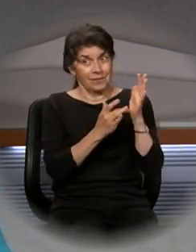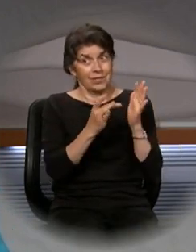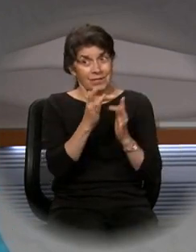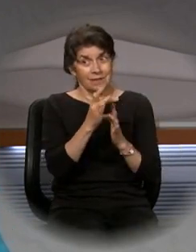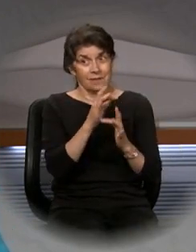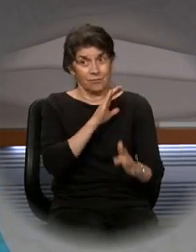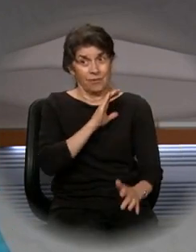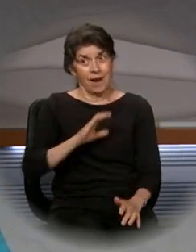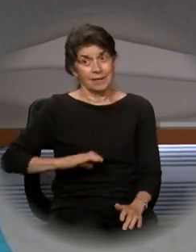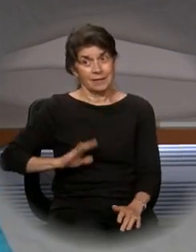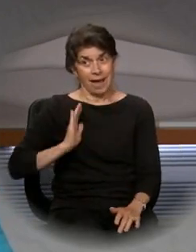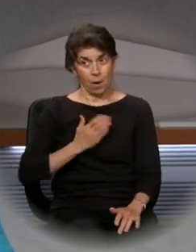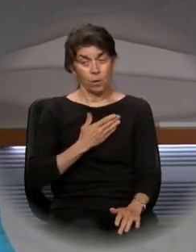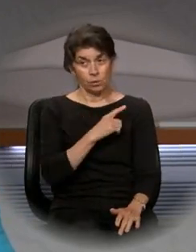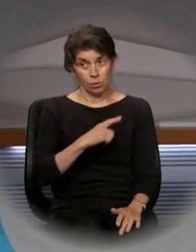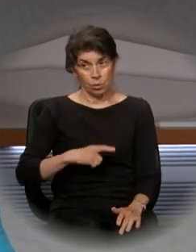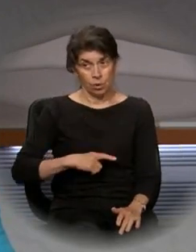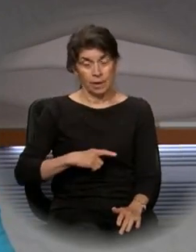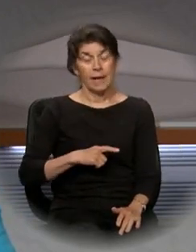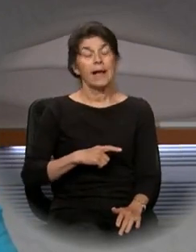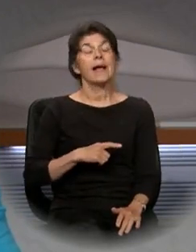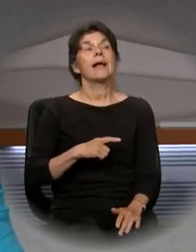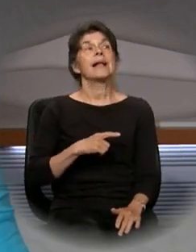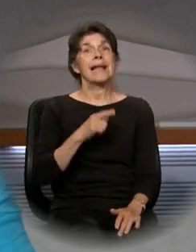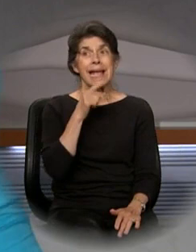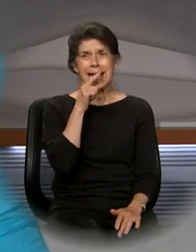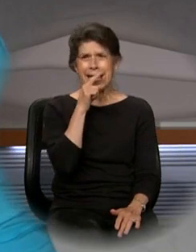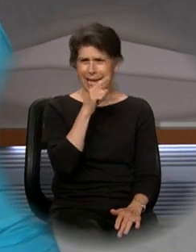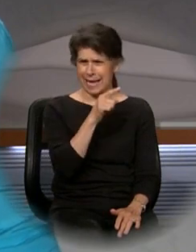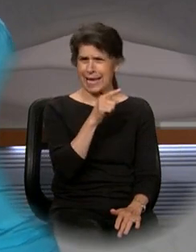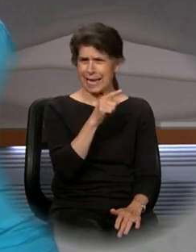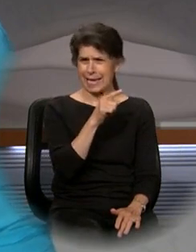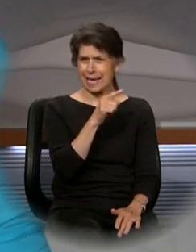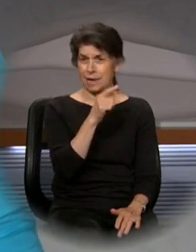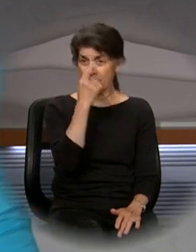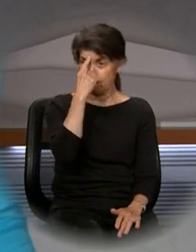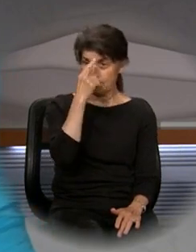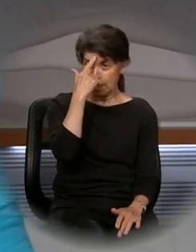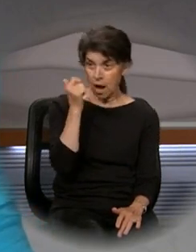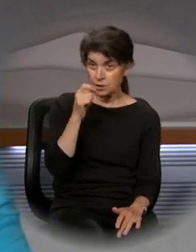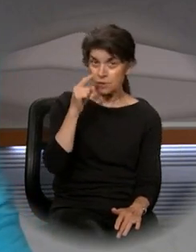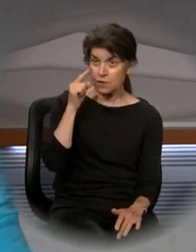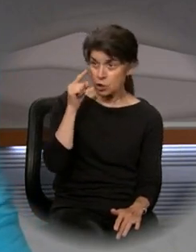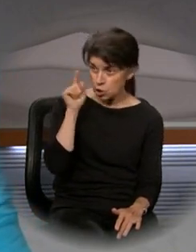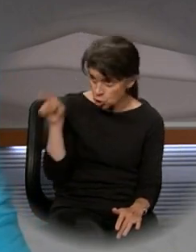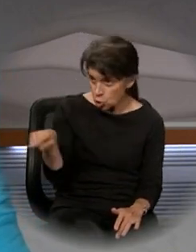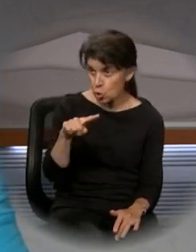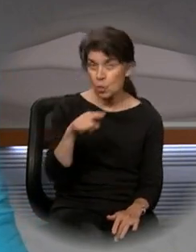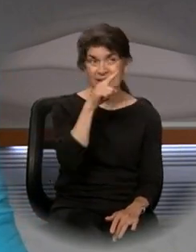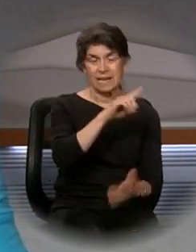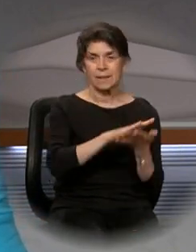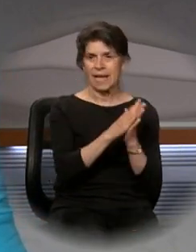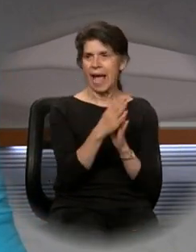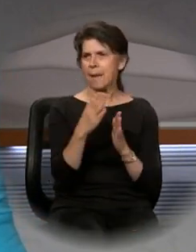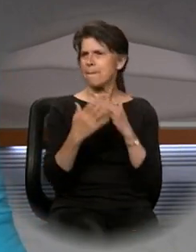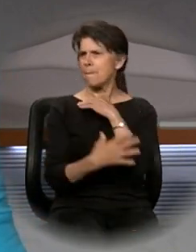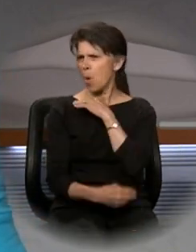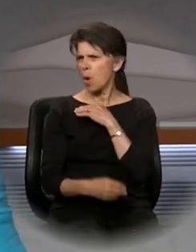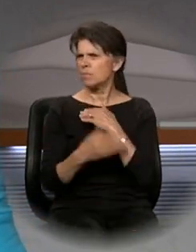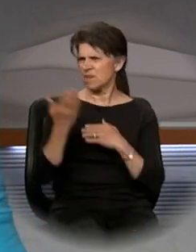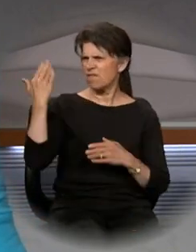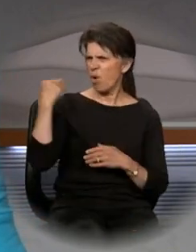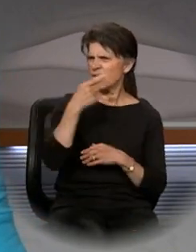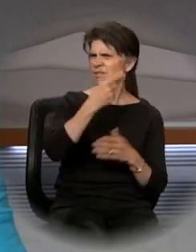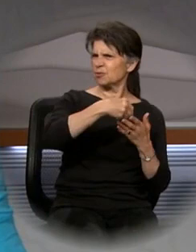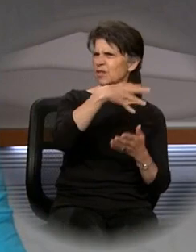Christ, and through and though he was rich, for your sake he became poor, so that by his